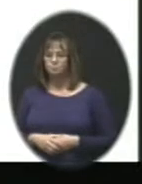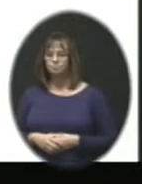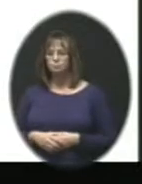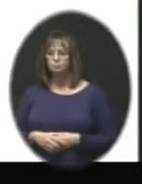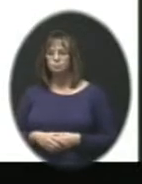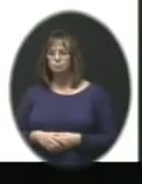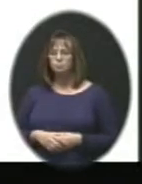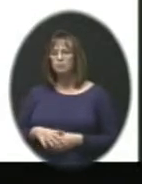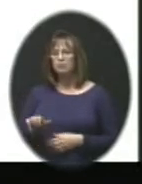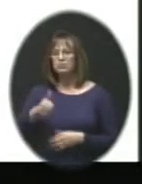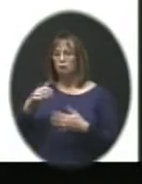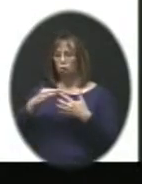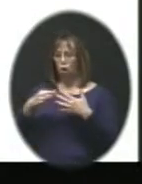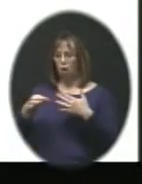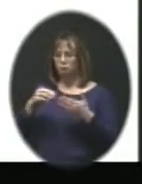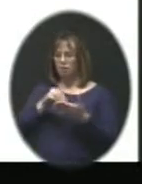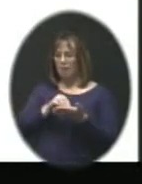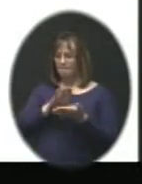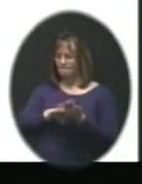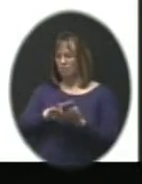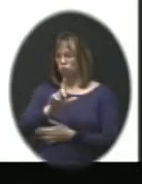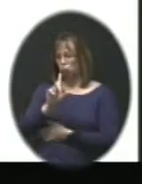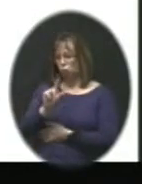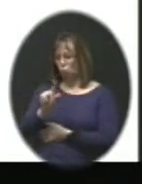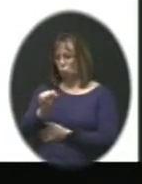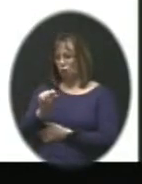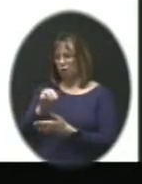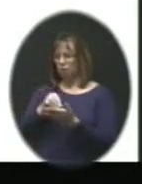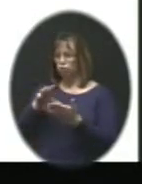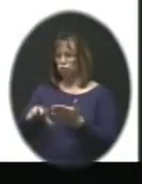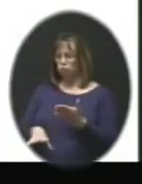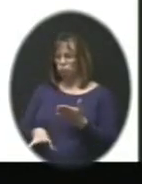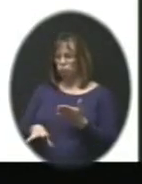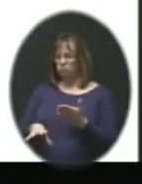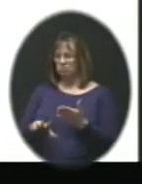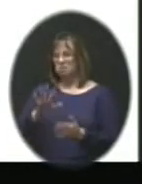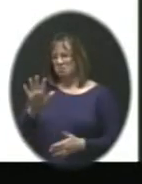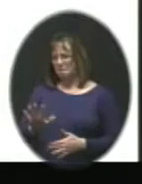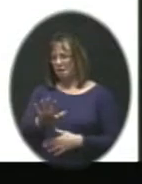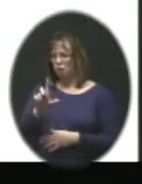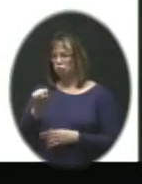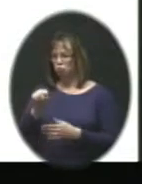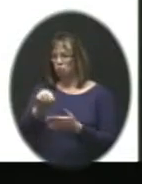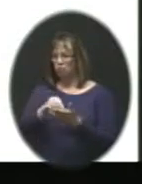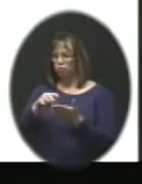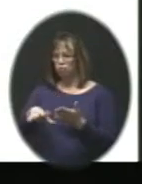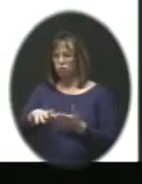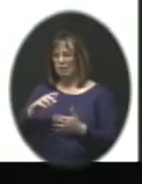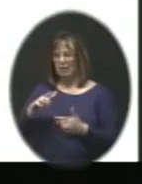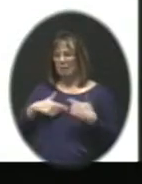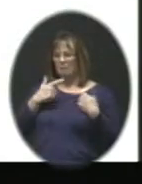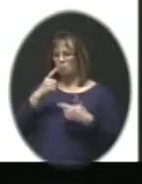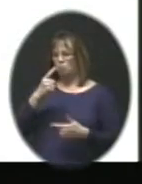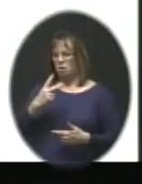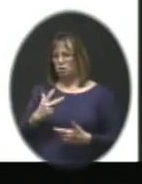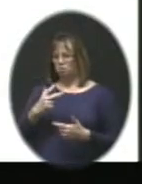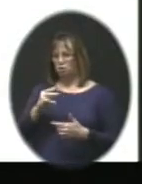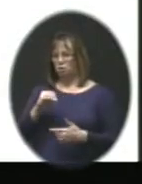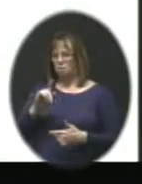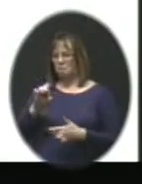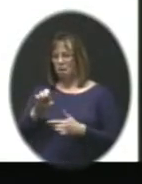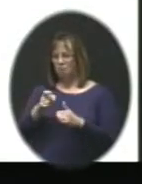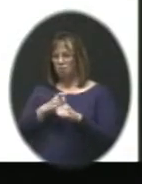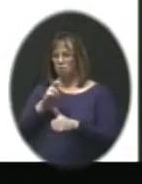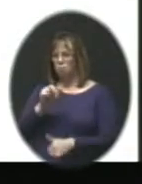This alternative option impacts 20 students. There's about 20 students that live a third of a mile from Ravenwood.